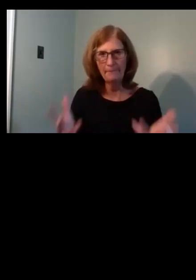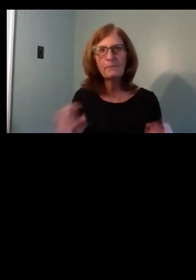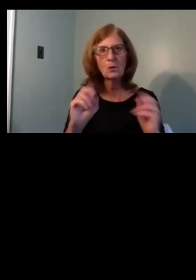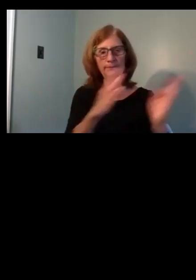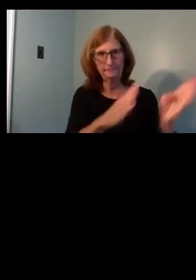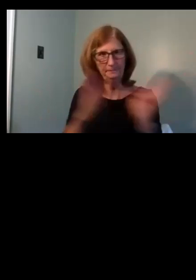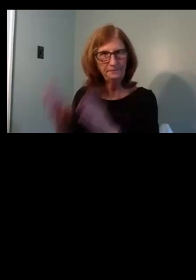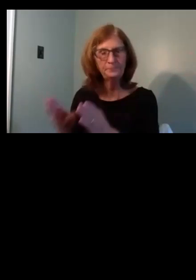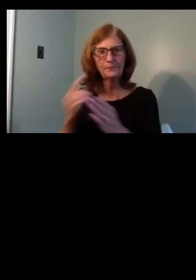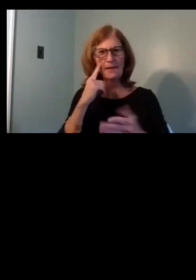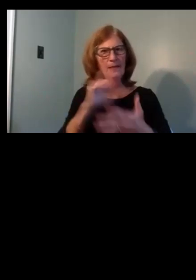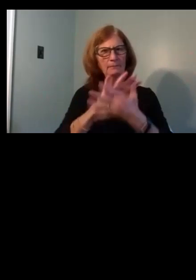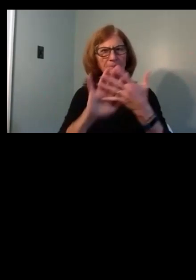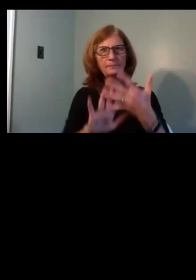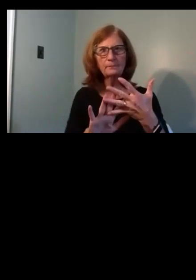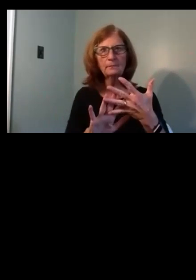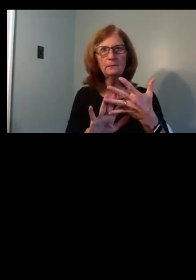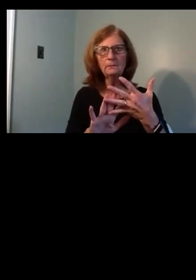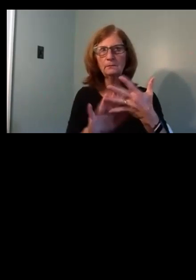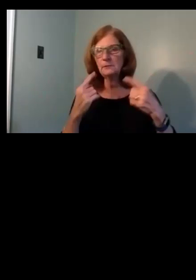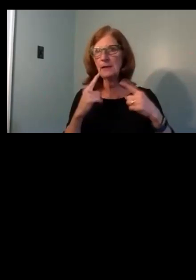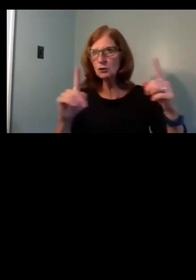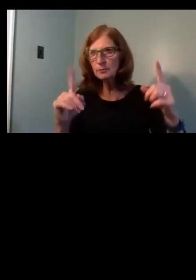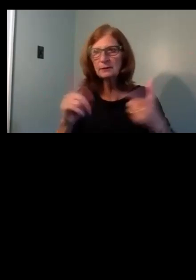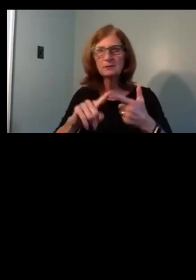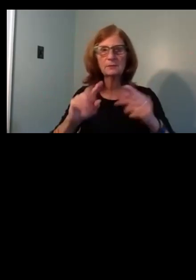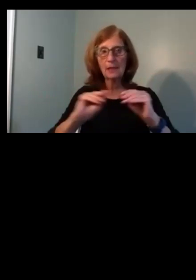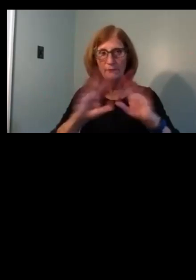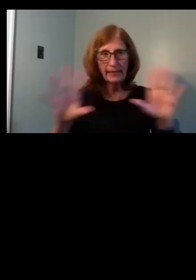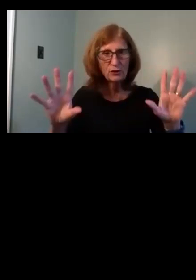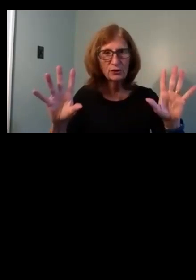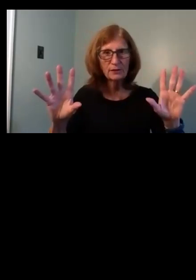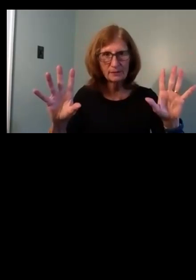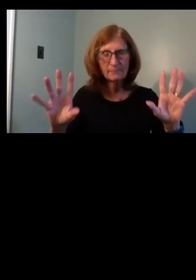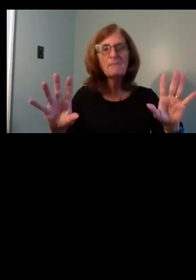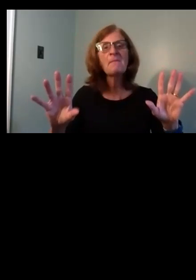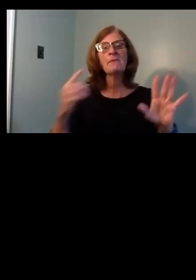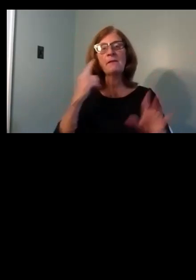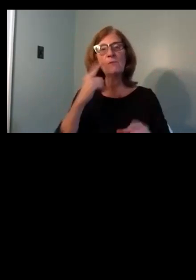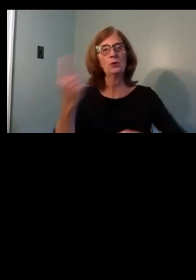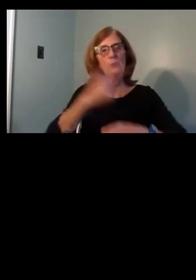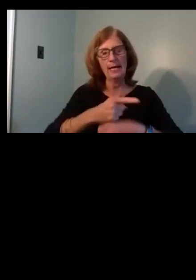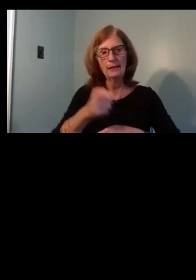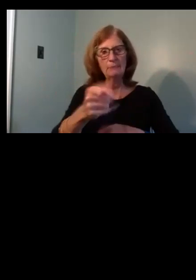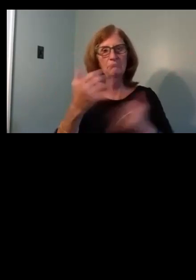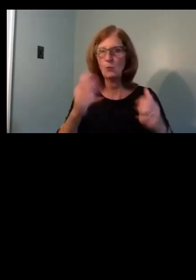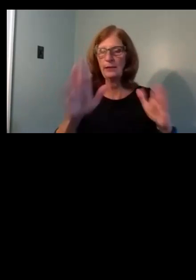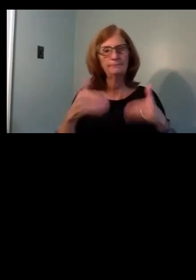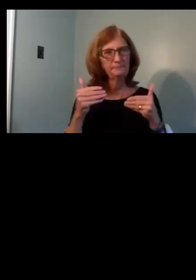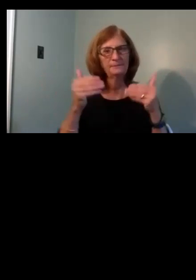I think those are all the announcements or clarifications that we have for today's meeting, and we'll move on